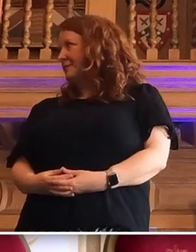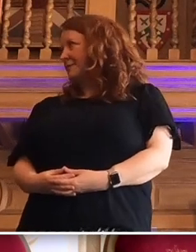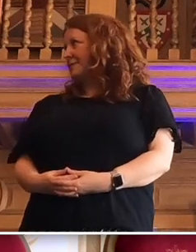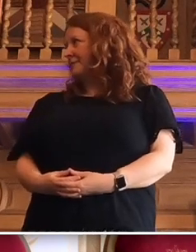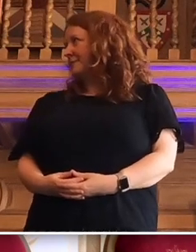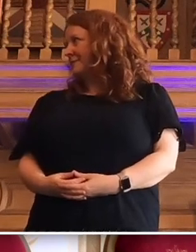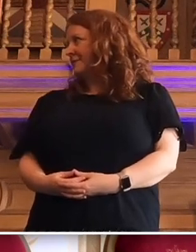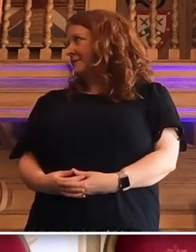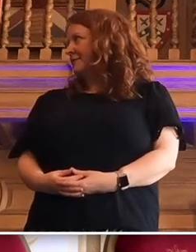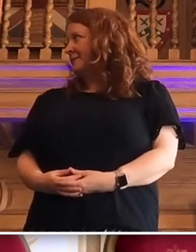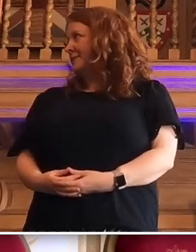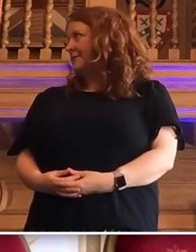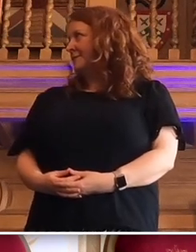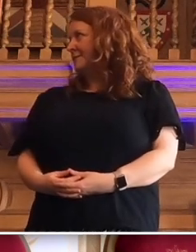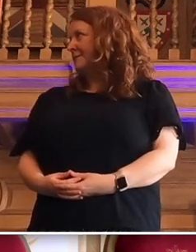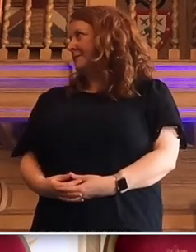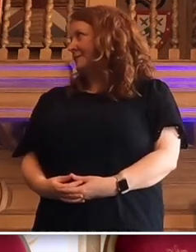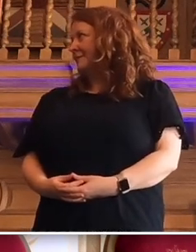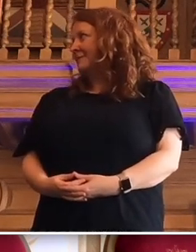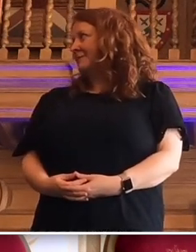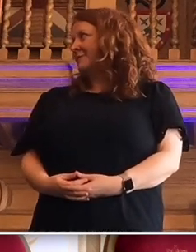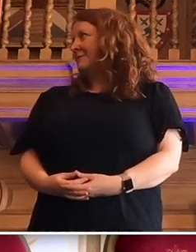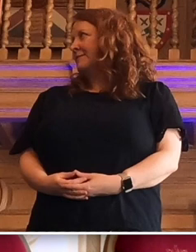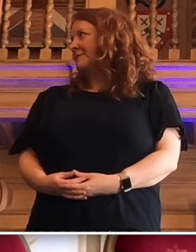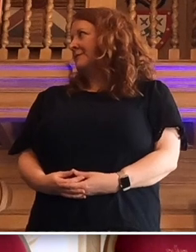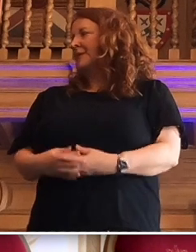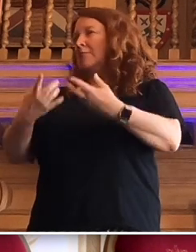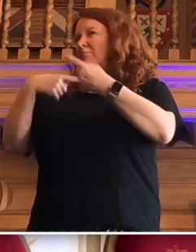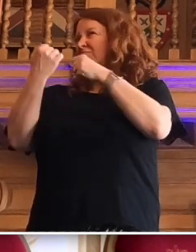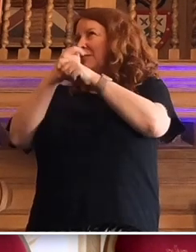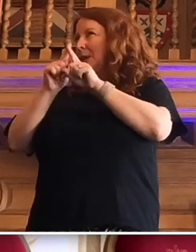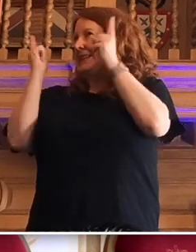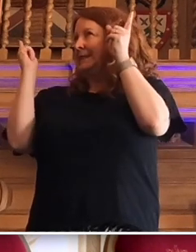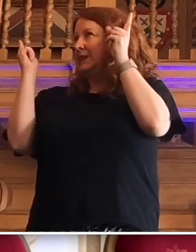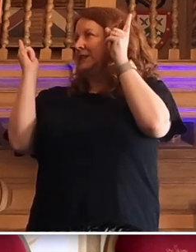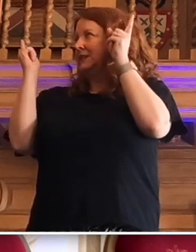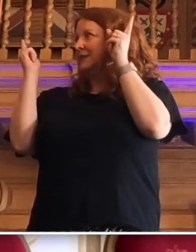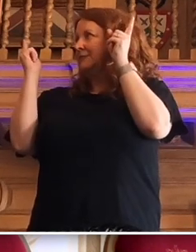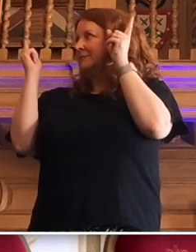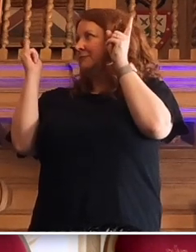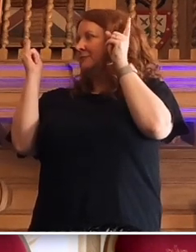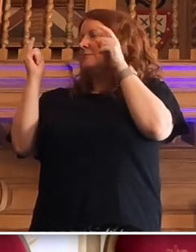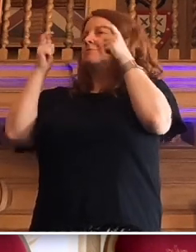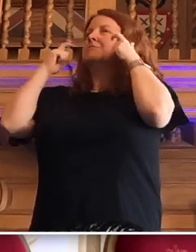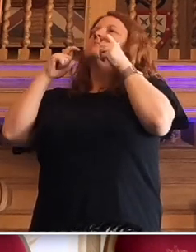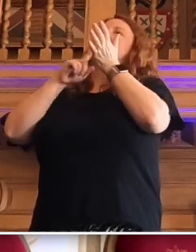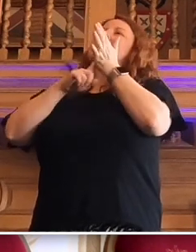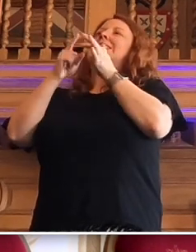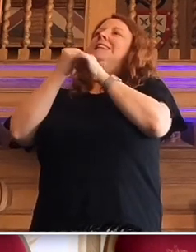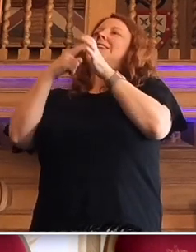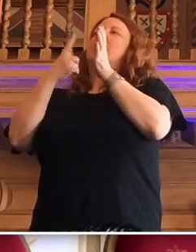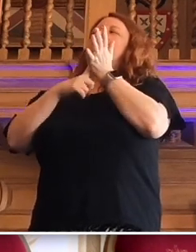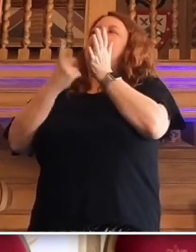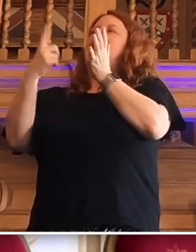And unusually for us, we've done something different. Legal and General approached